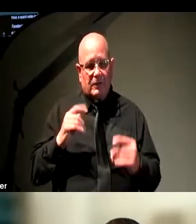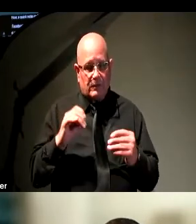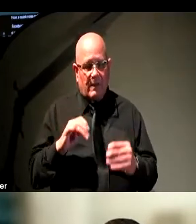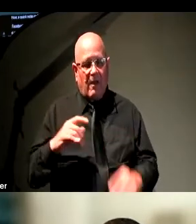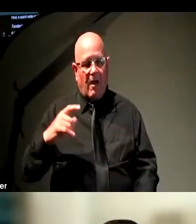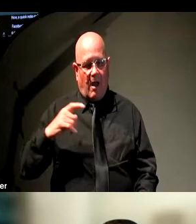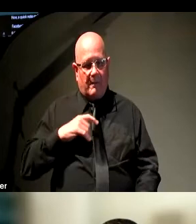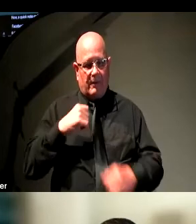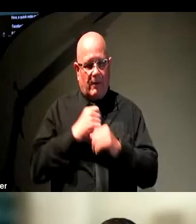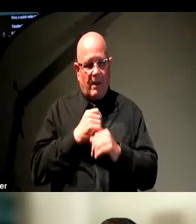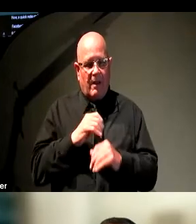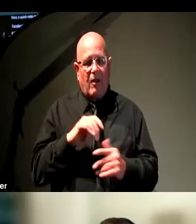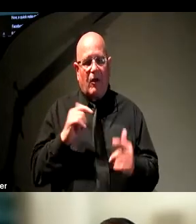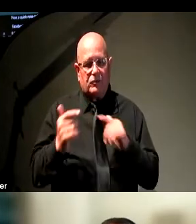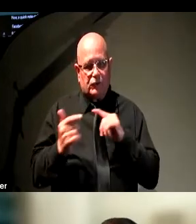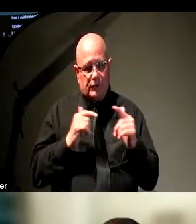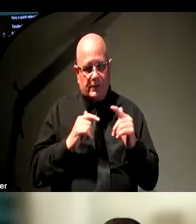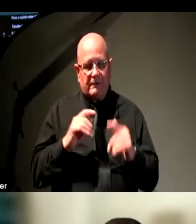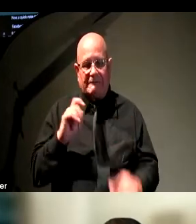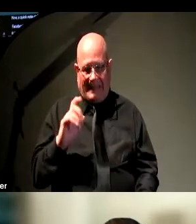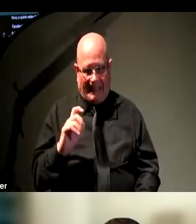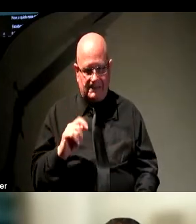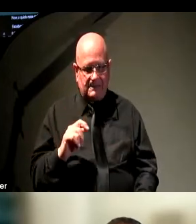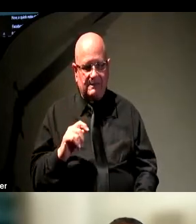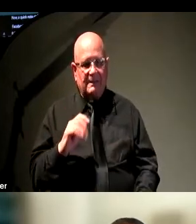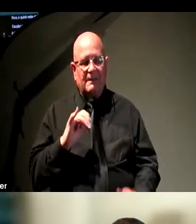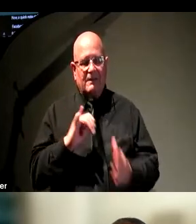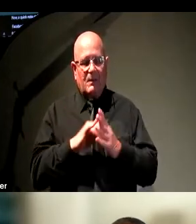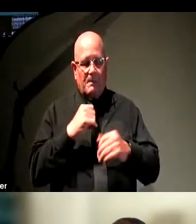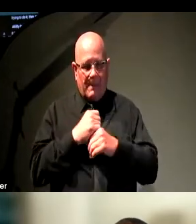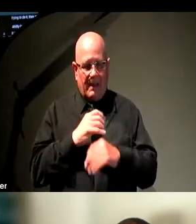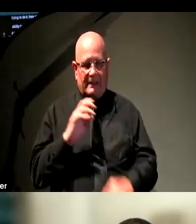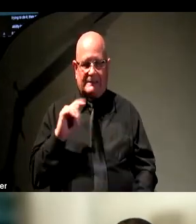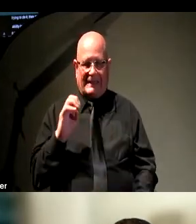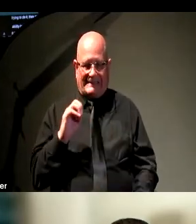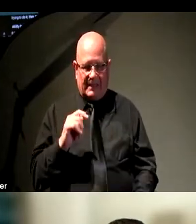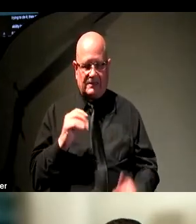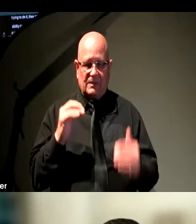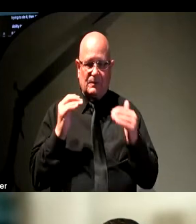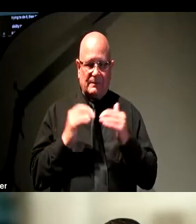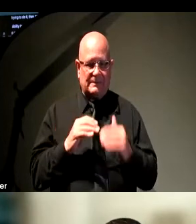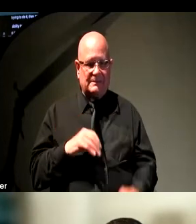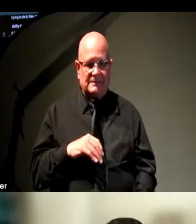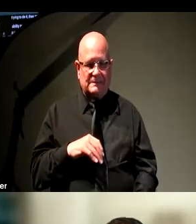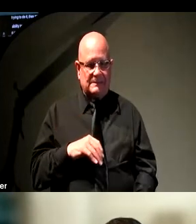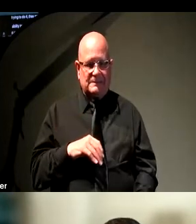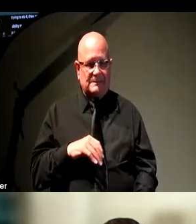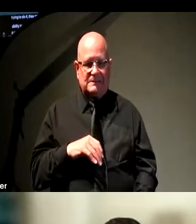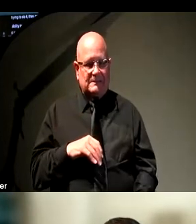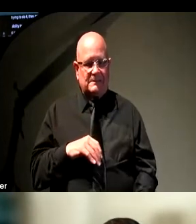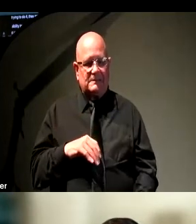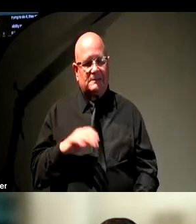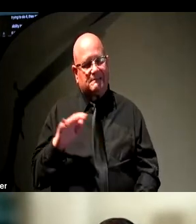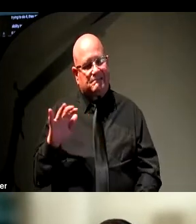alternative text, to automatically create this text equivalent. And it's not there yet. Generally, what